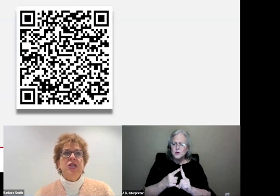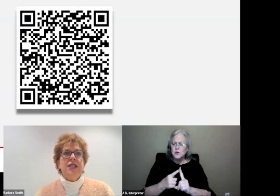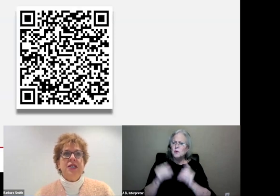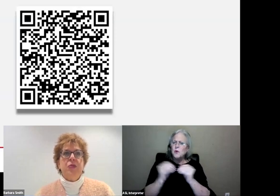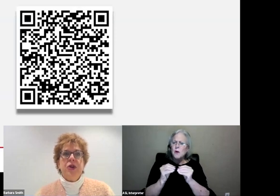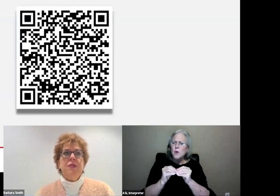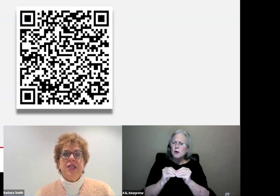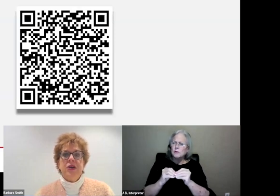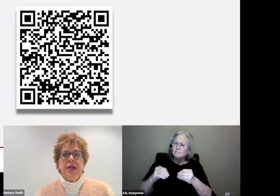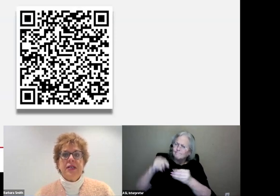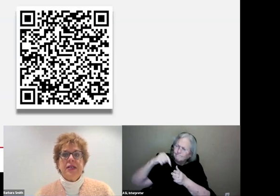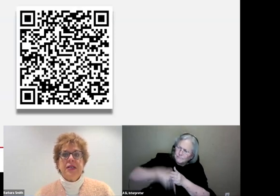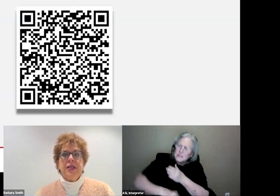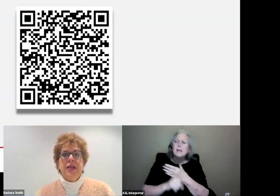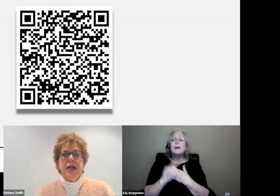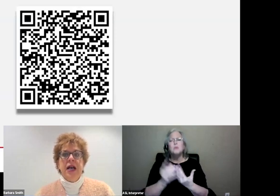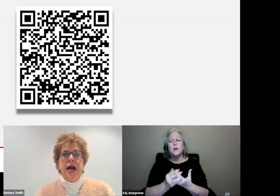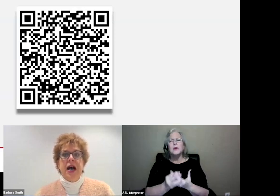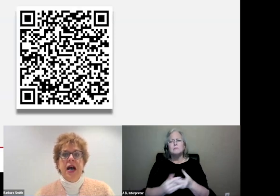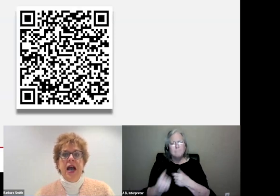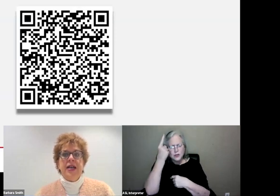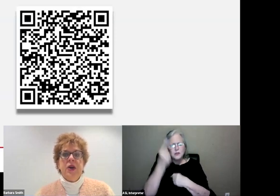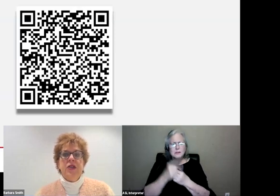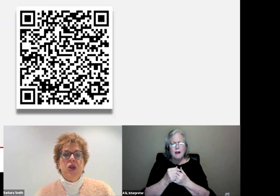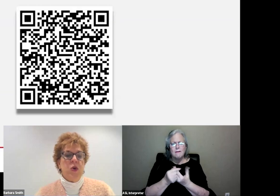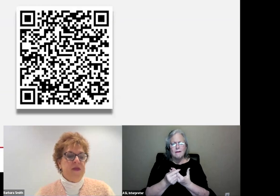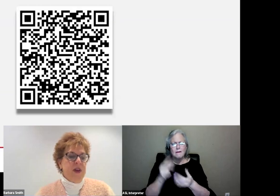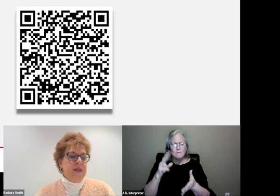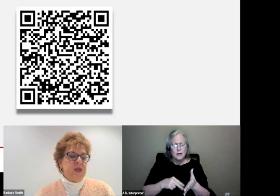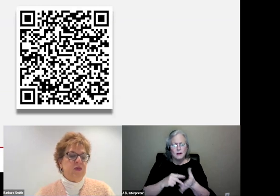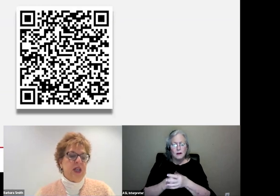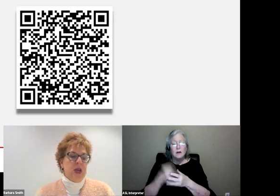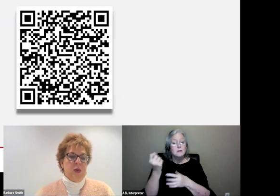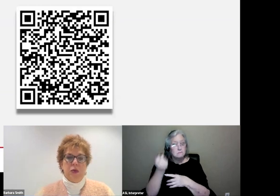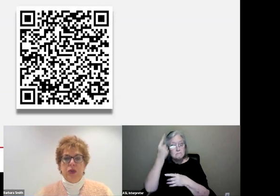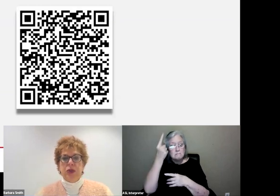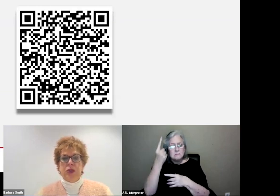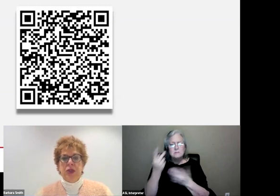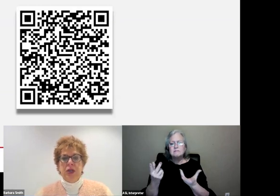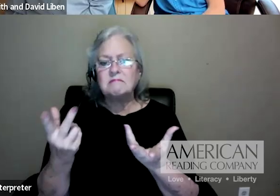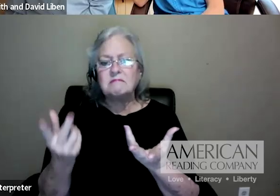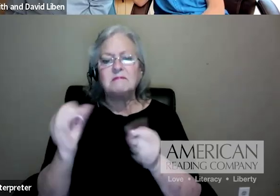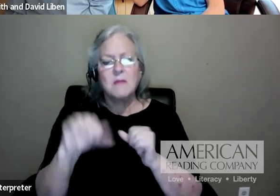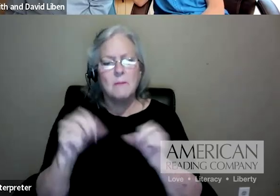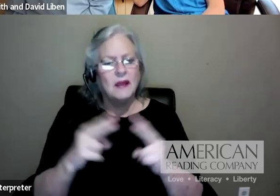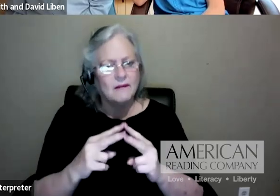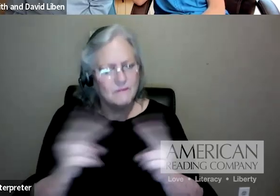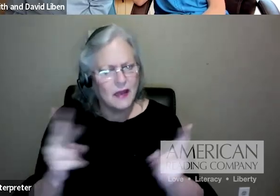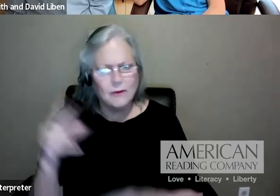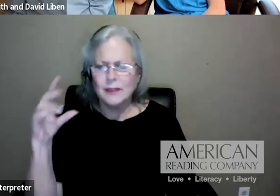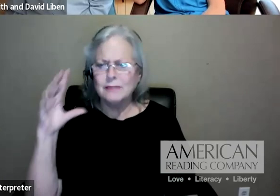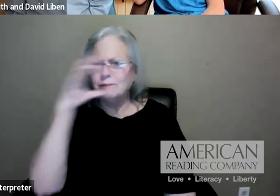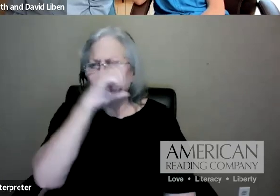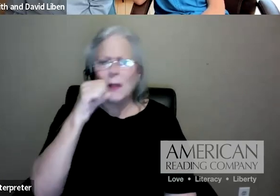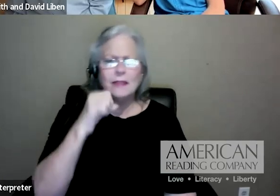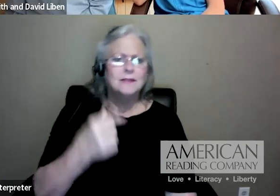comprehension is still pretty mysterious. And so I think you're going to find this really usable. I'm going to turn it